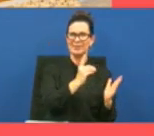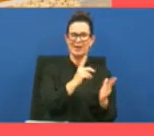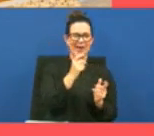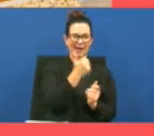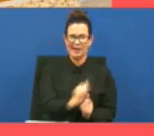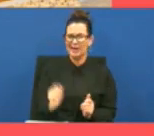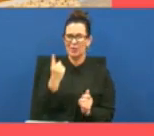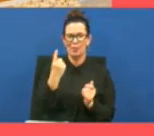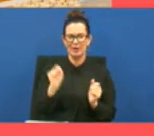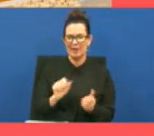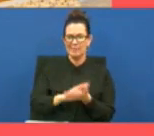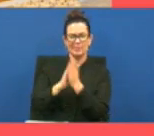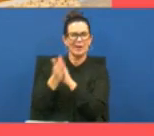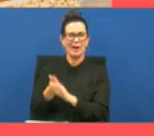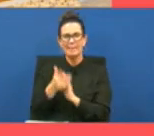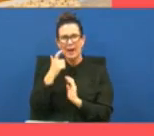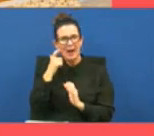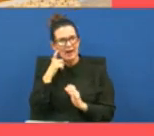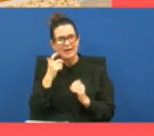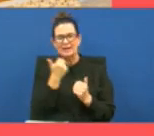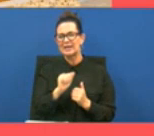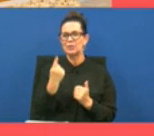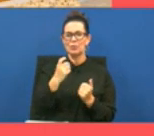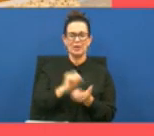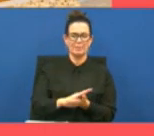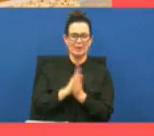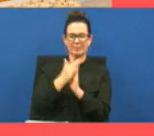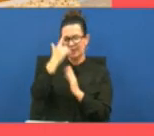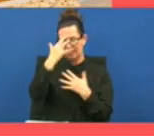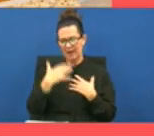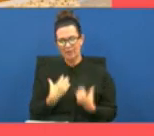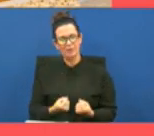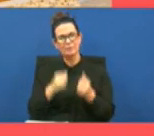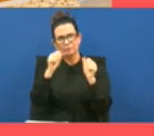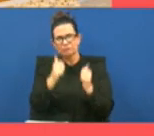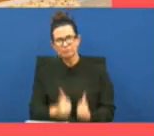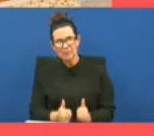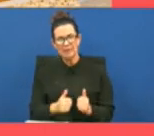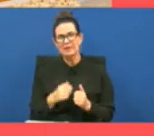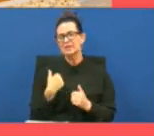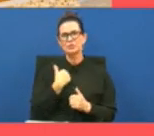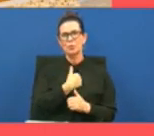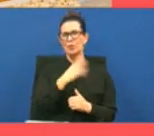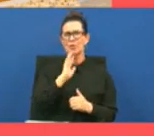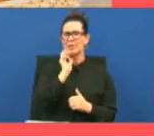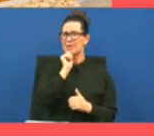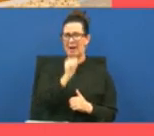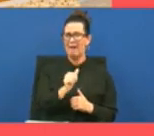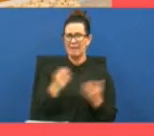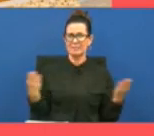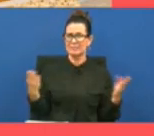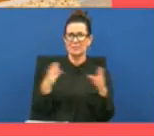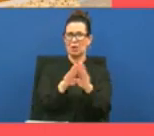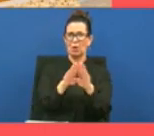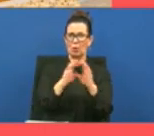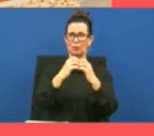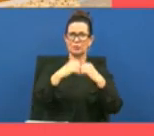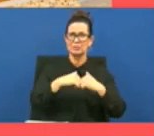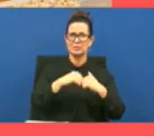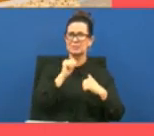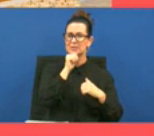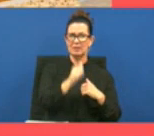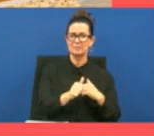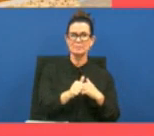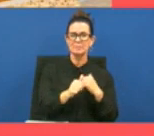can be affected by it either directly or indirectly so we are not closing i need to make sure everyone understands that we are